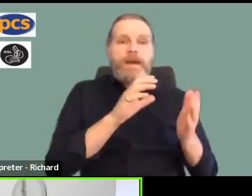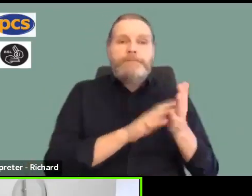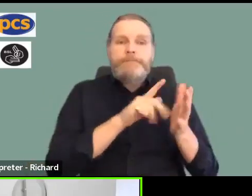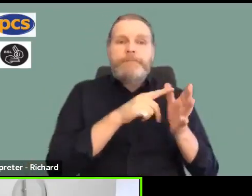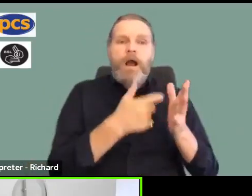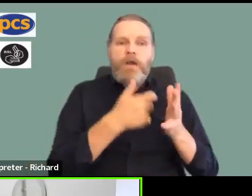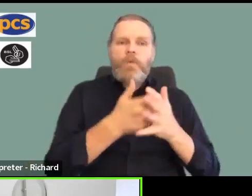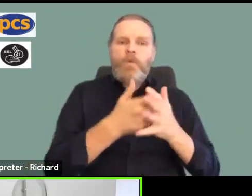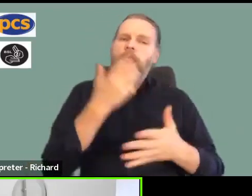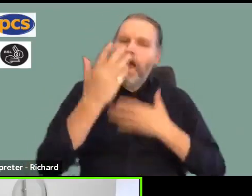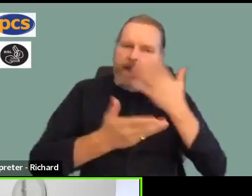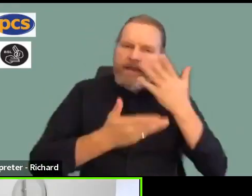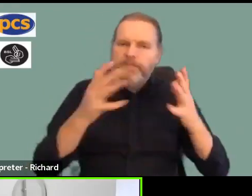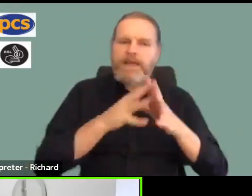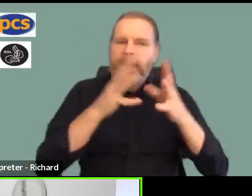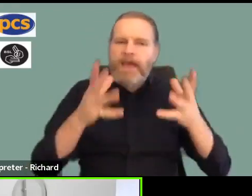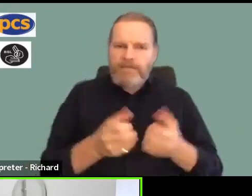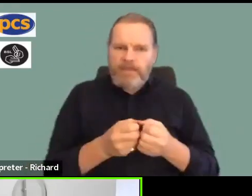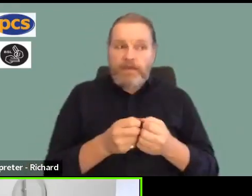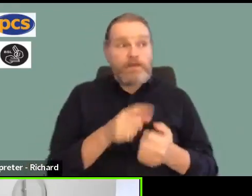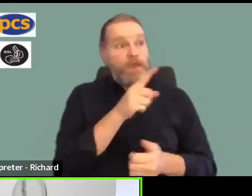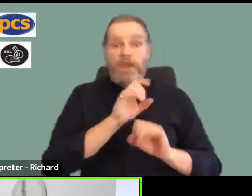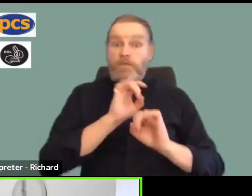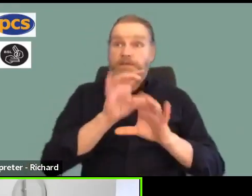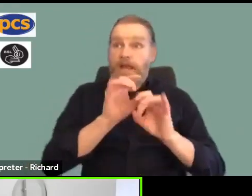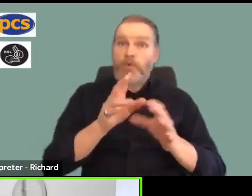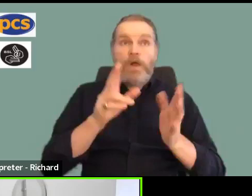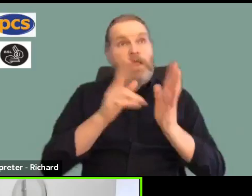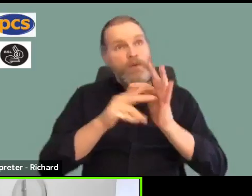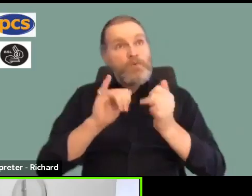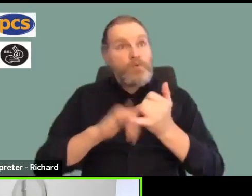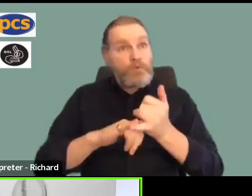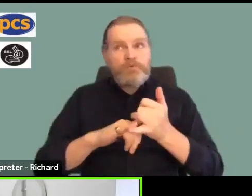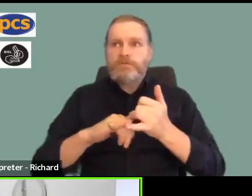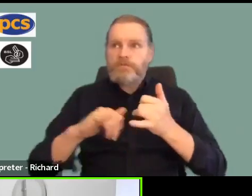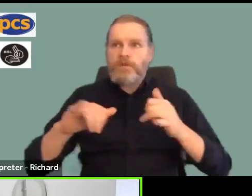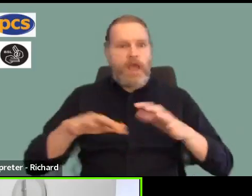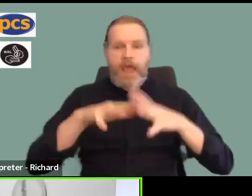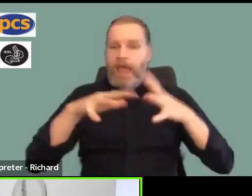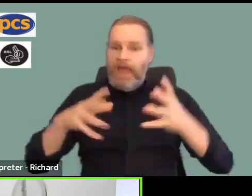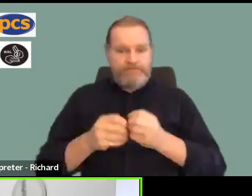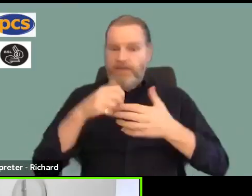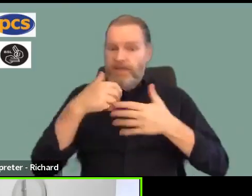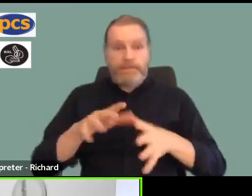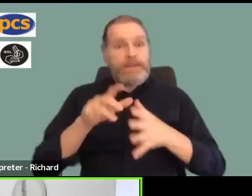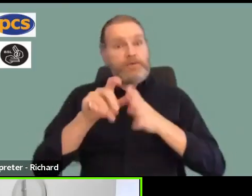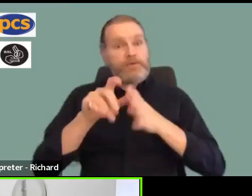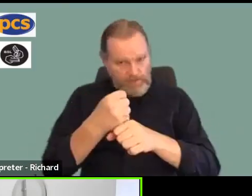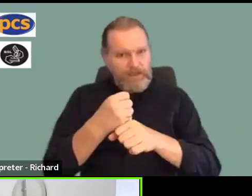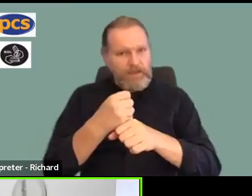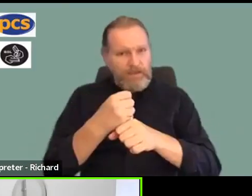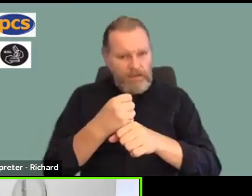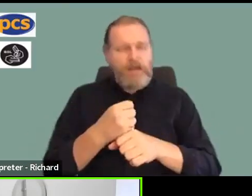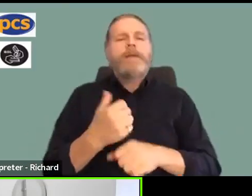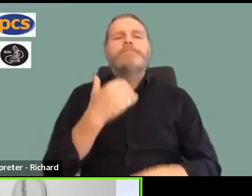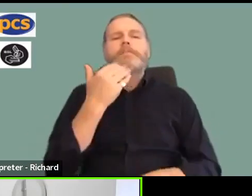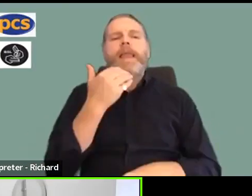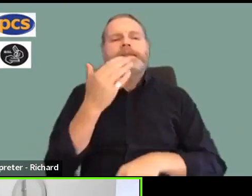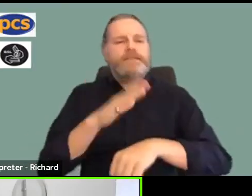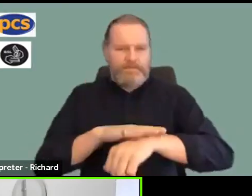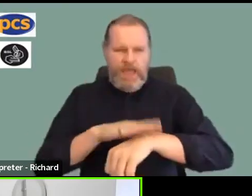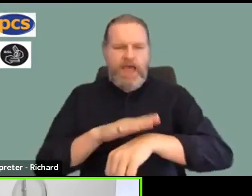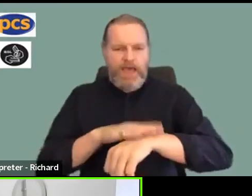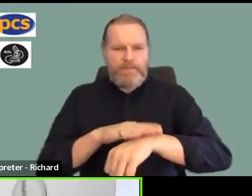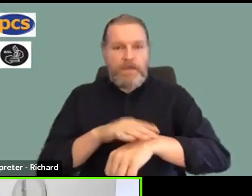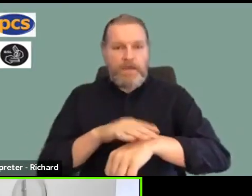give you a bit of an update about the discussions that we've been involved in. And as I say, plenty of time for you to raise questions and comments. So if you want to put them in the